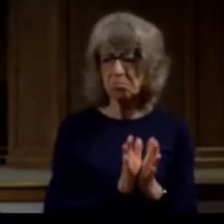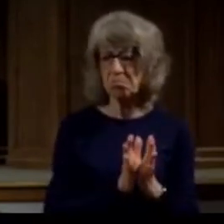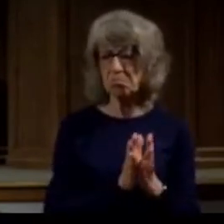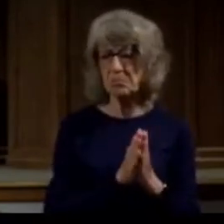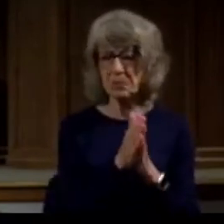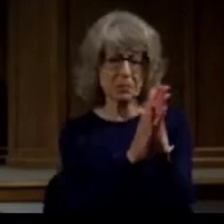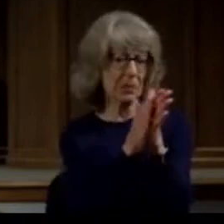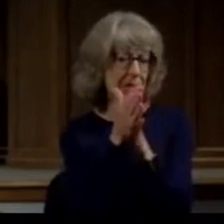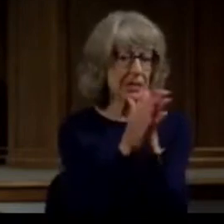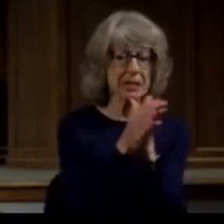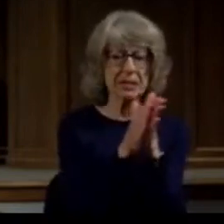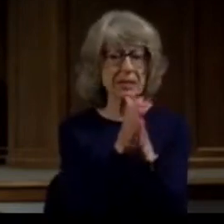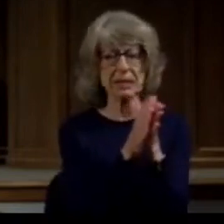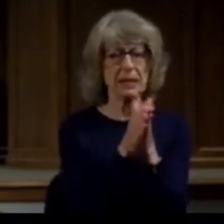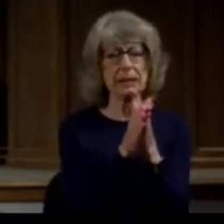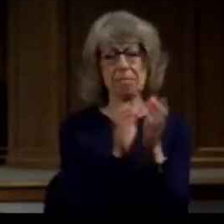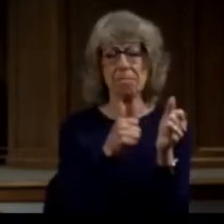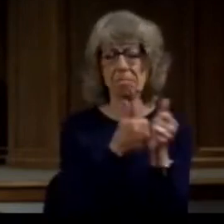zealot,